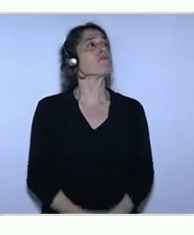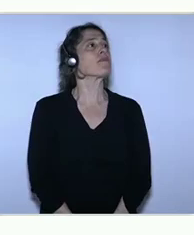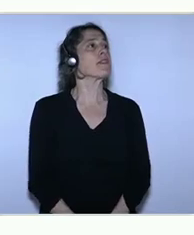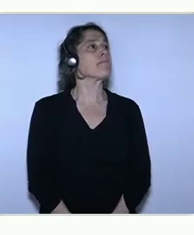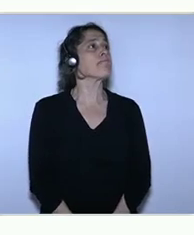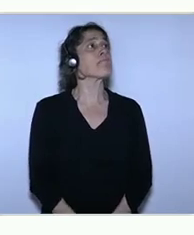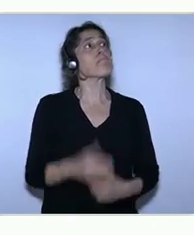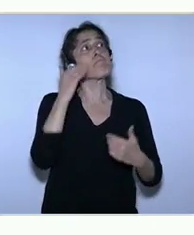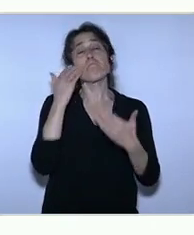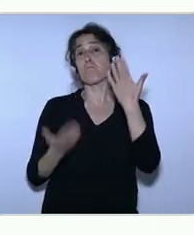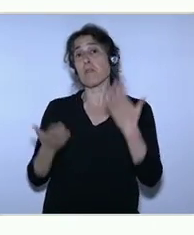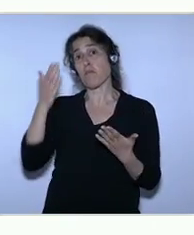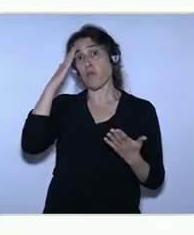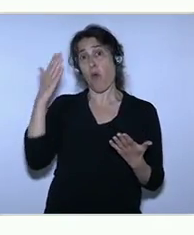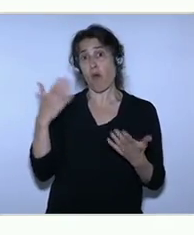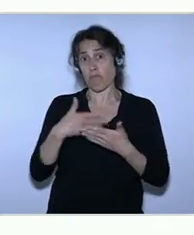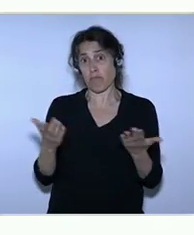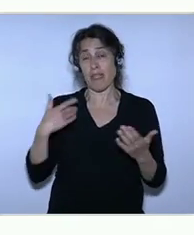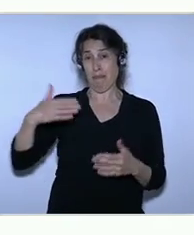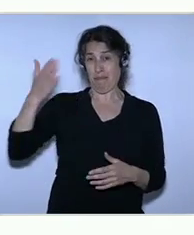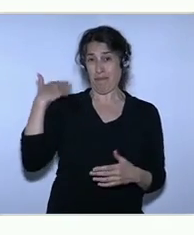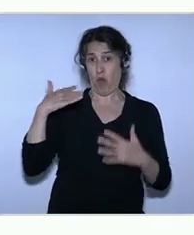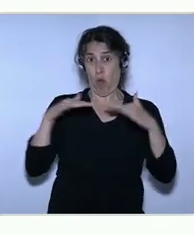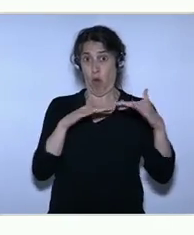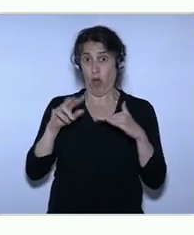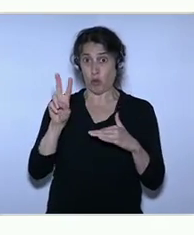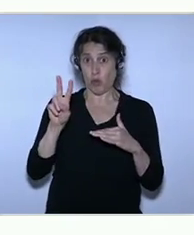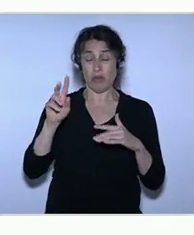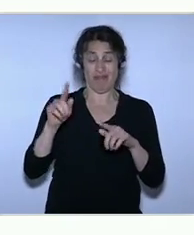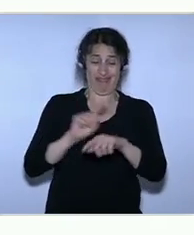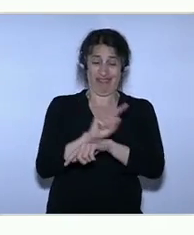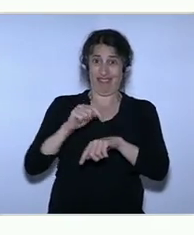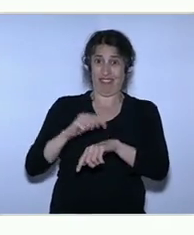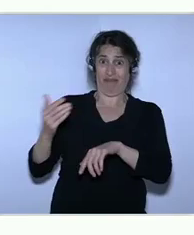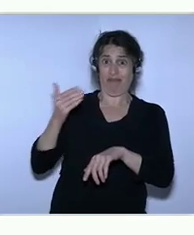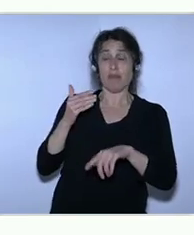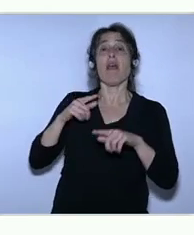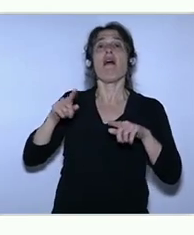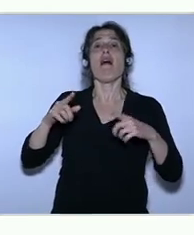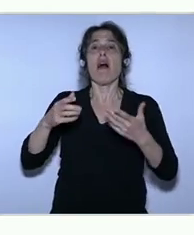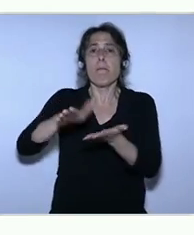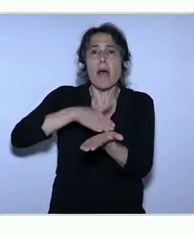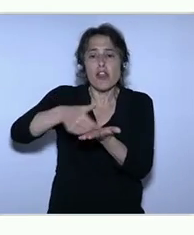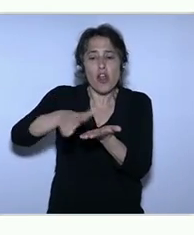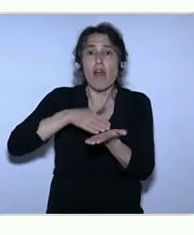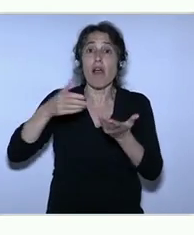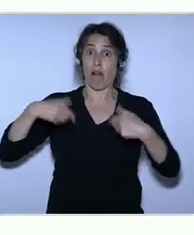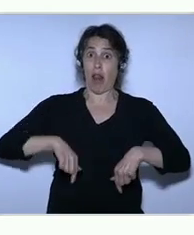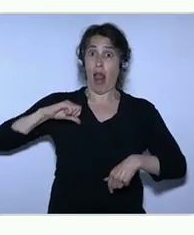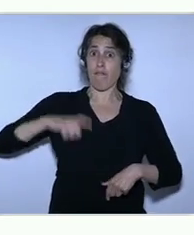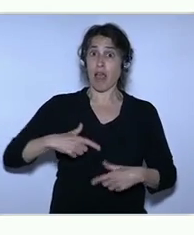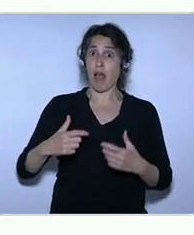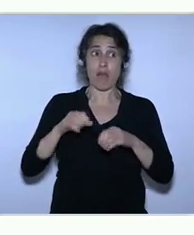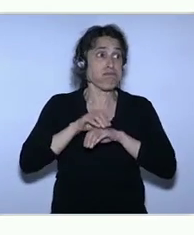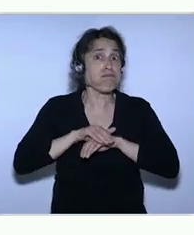that Latvia was one of the world's largest exporters of butter. And this is actually made more complicated by the fact that this was